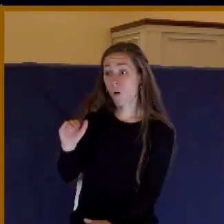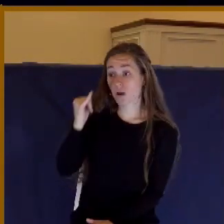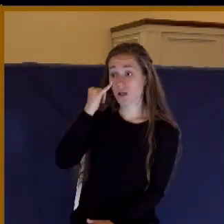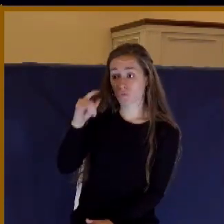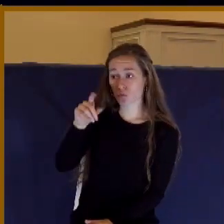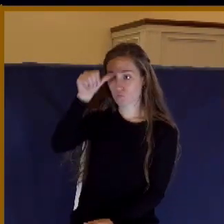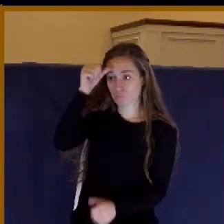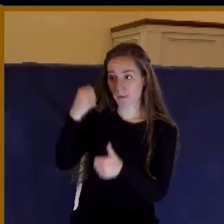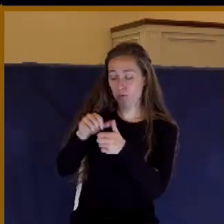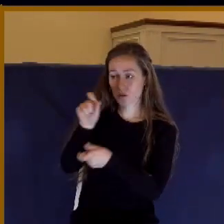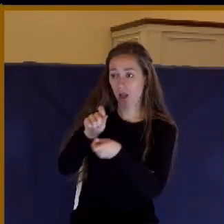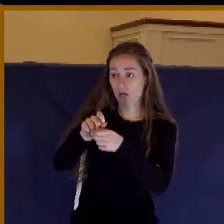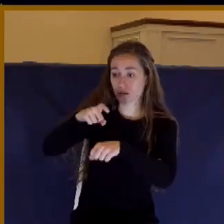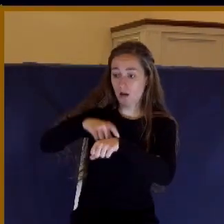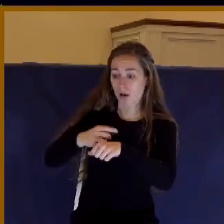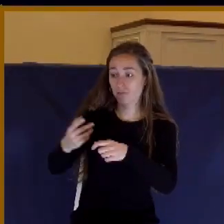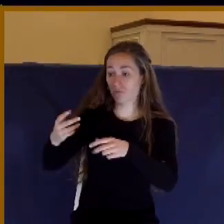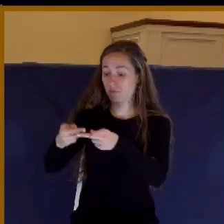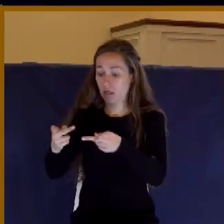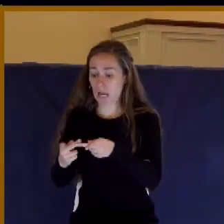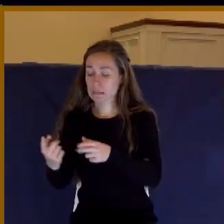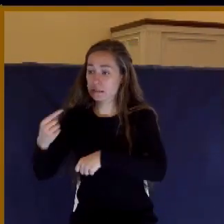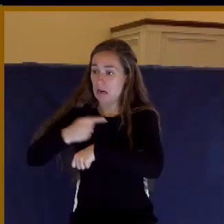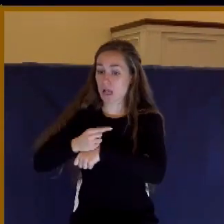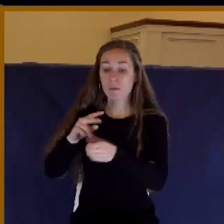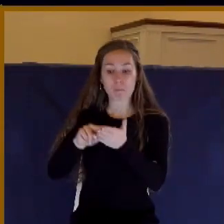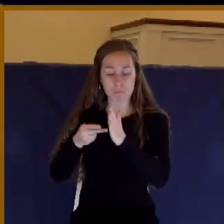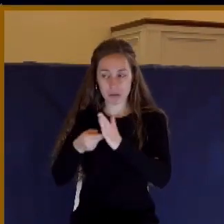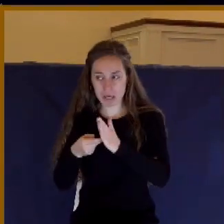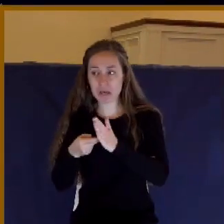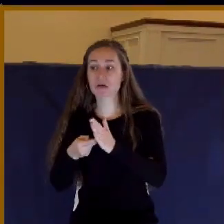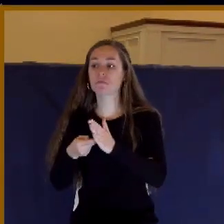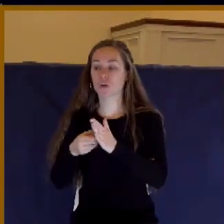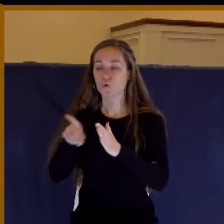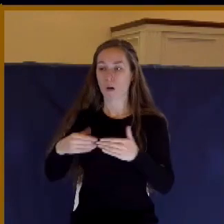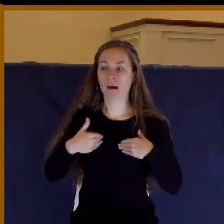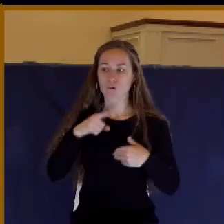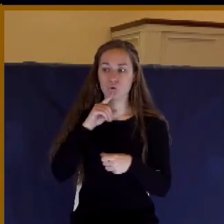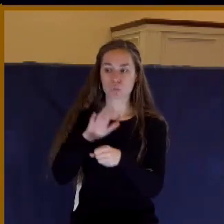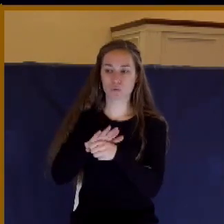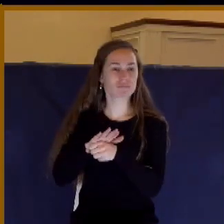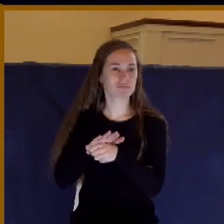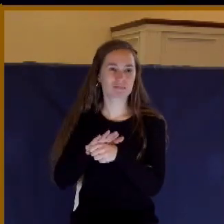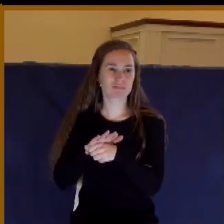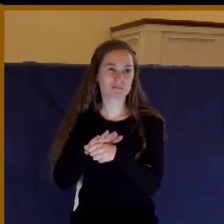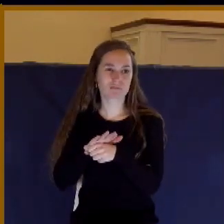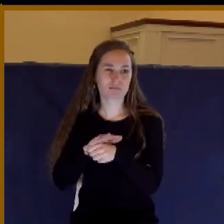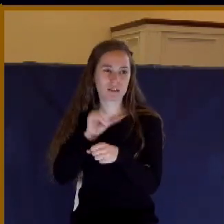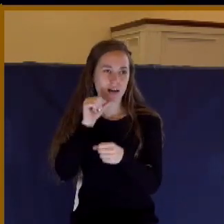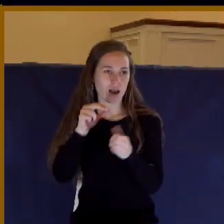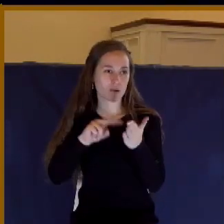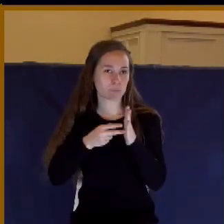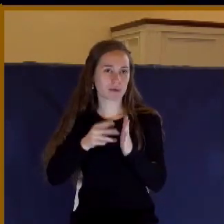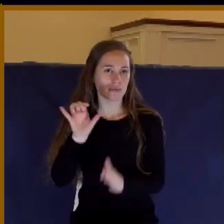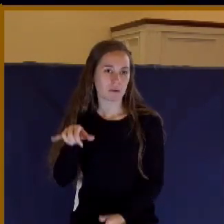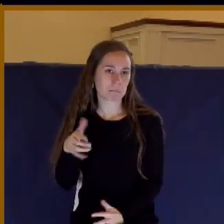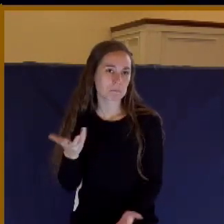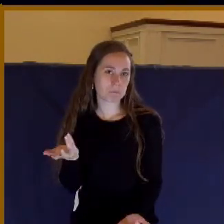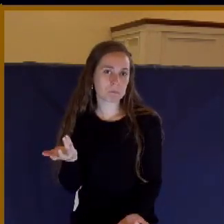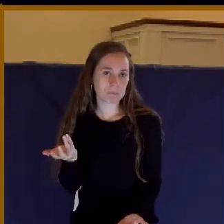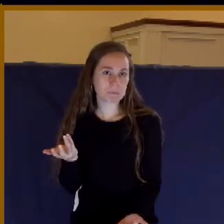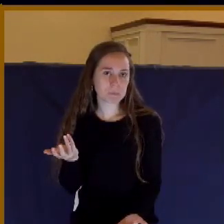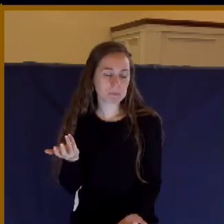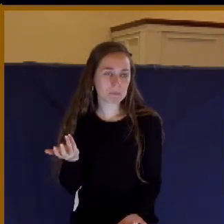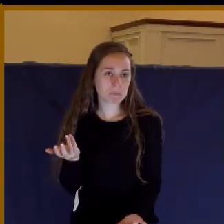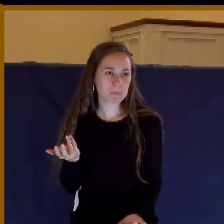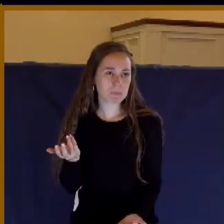a place when you prayed a prayer, that that's a biblical basis of assurance of salvation. I don't see that anywhere. In